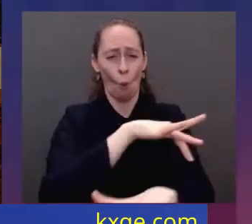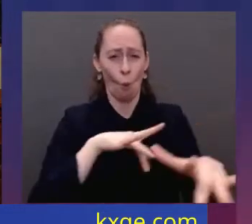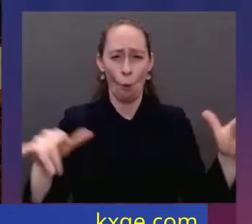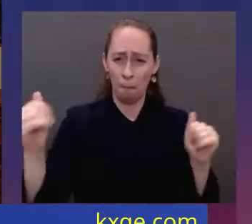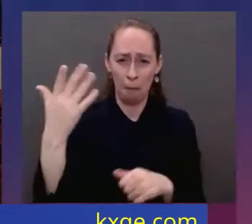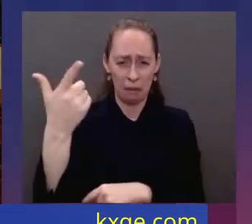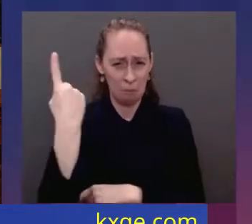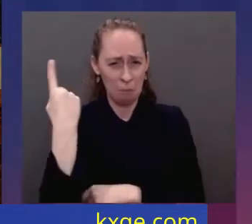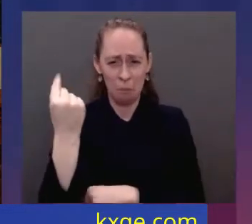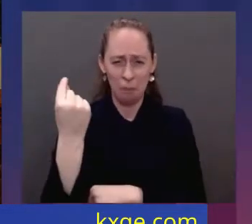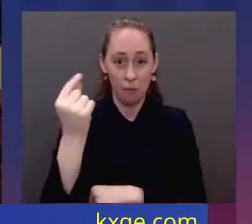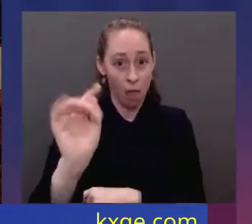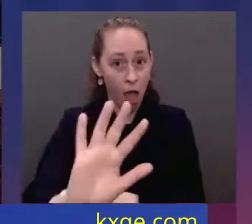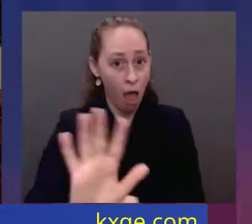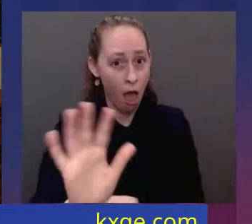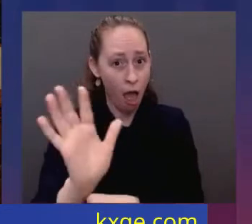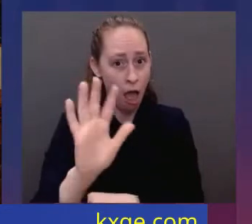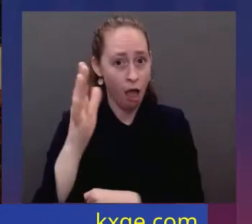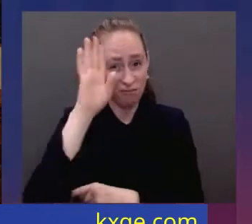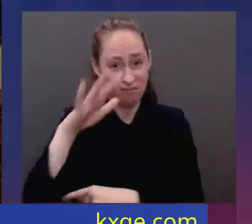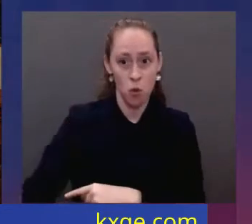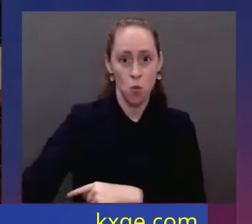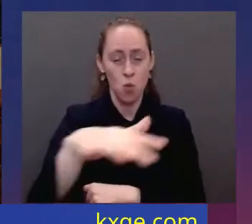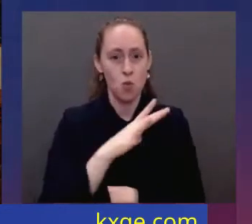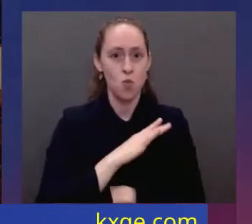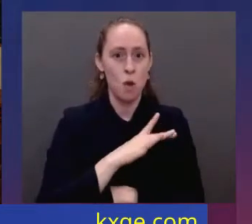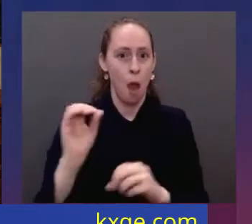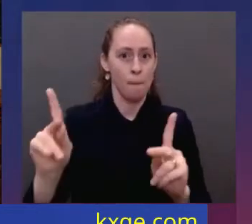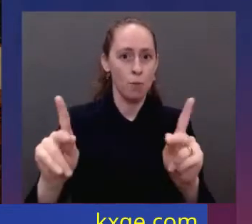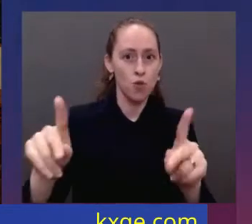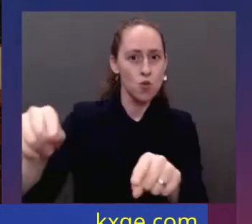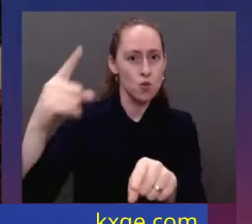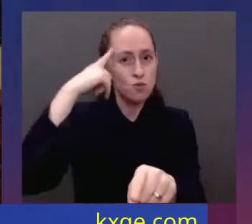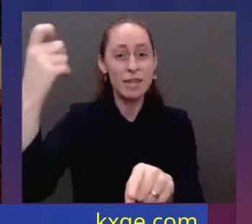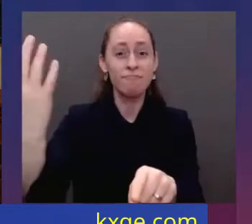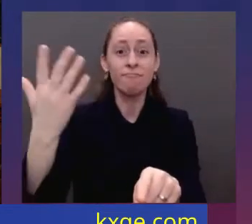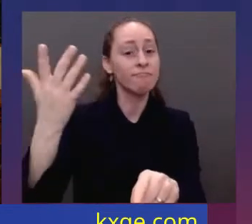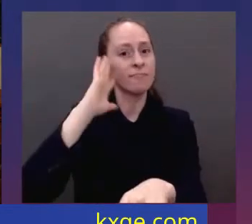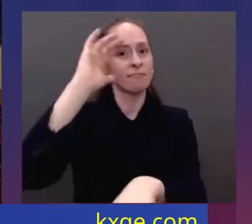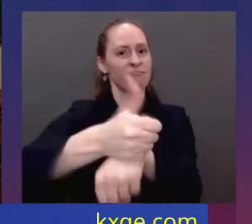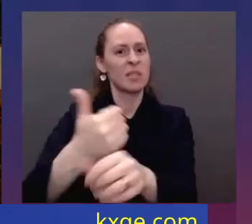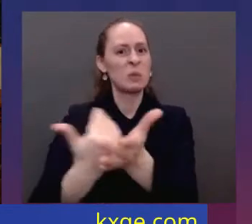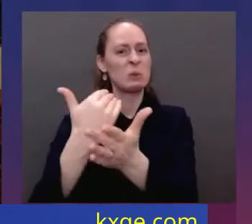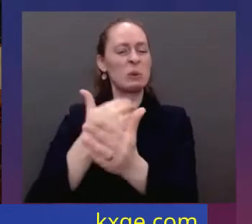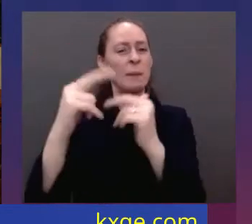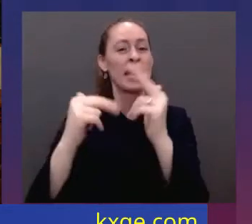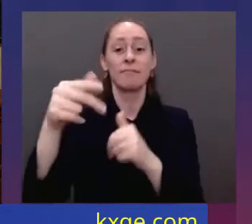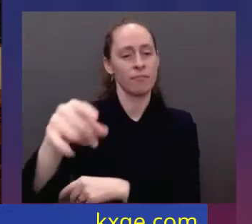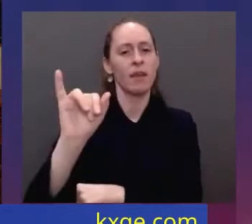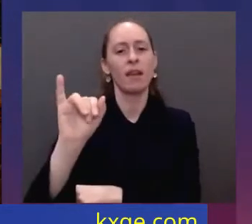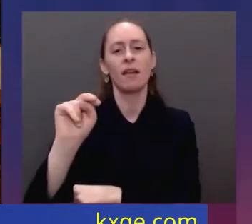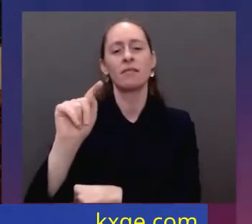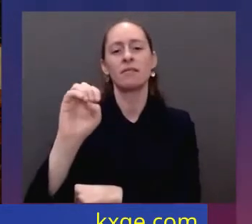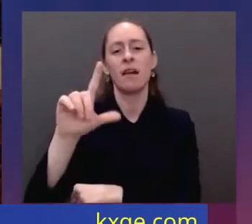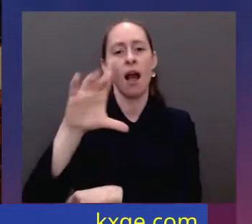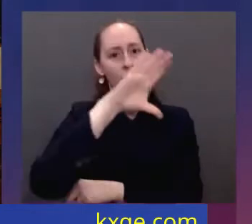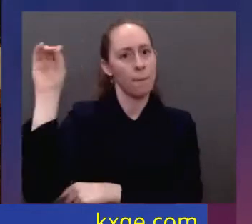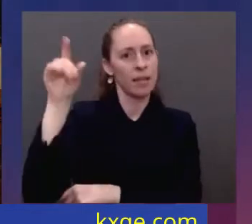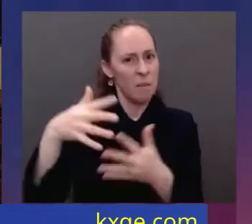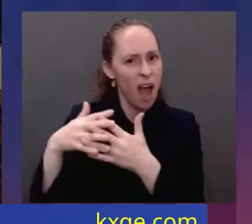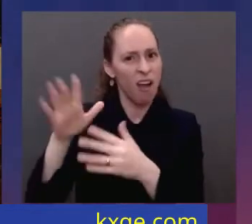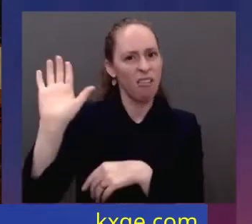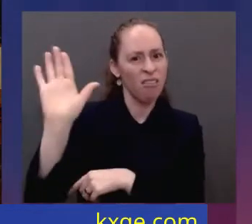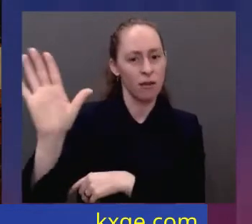field of dreams, the ground on which America's future will be built. That's where Intel, the American company that helped build Silicon Valley, is going to build a $20 billion